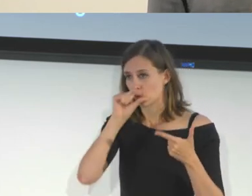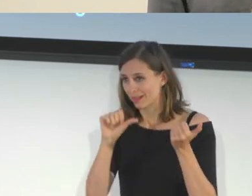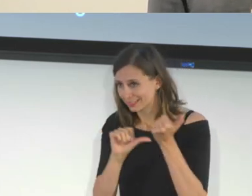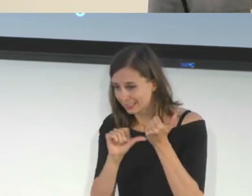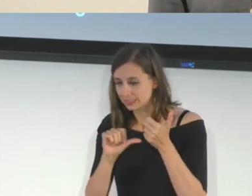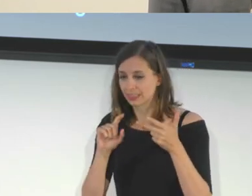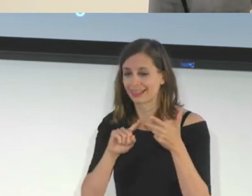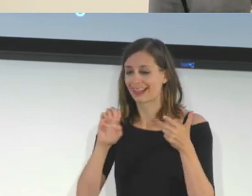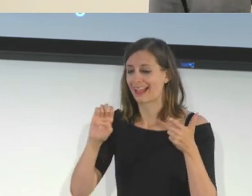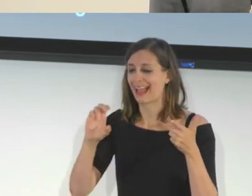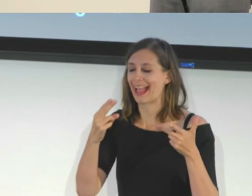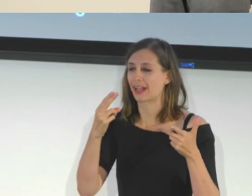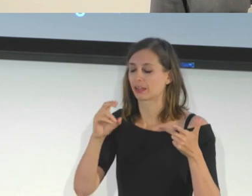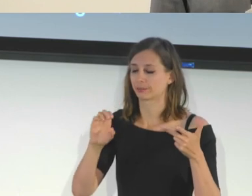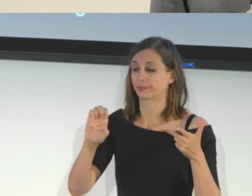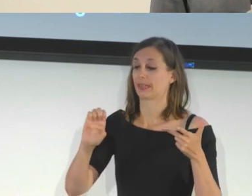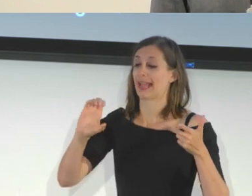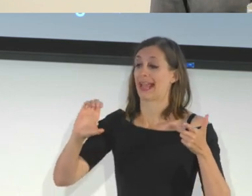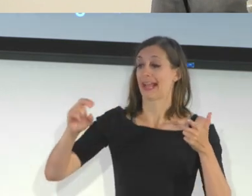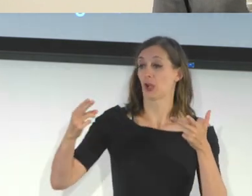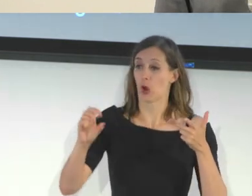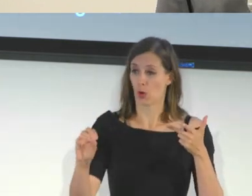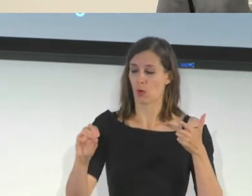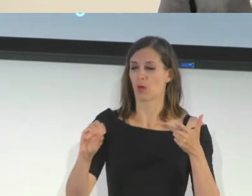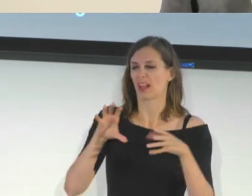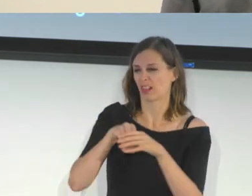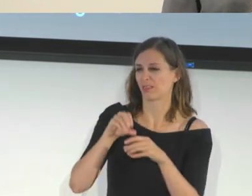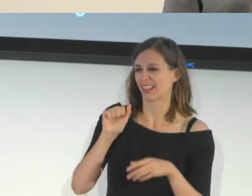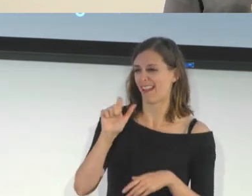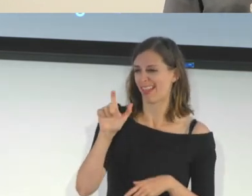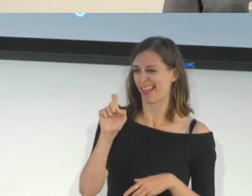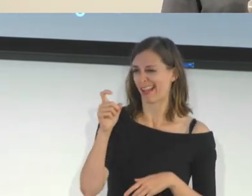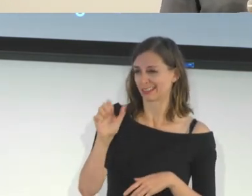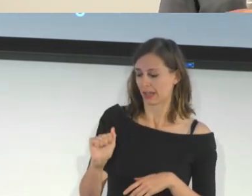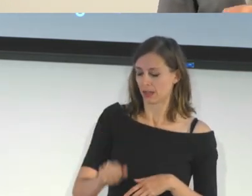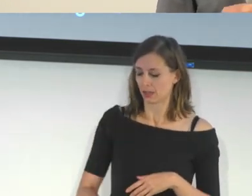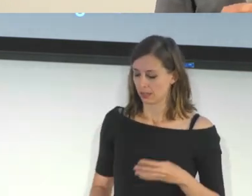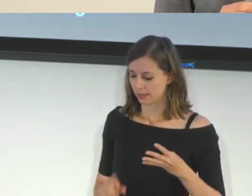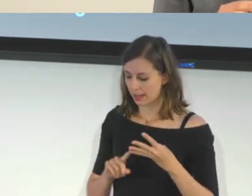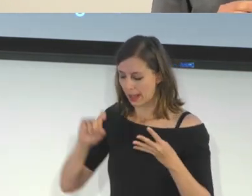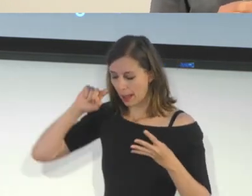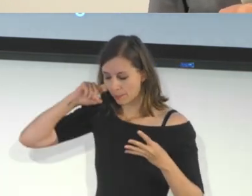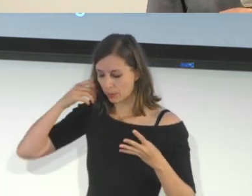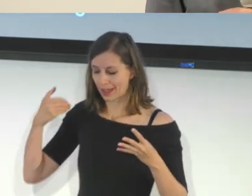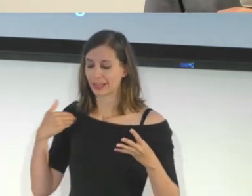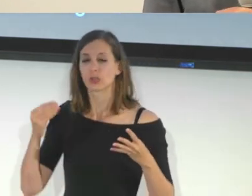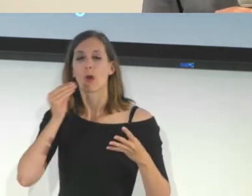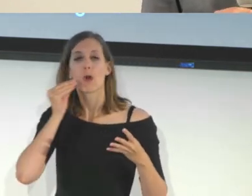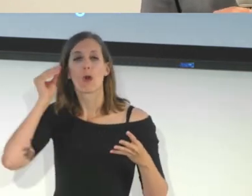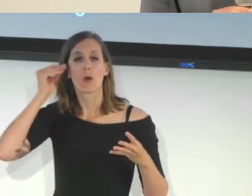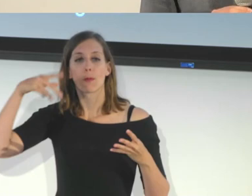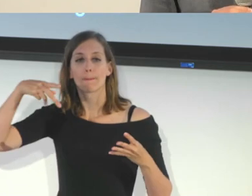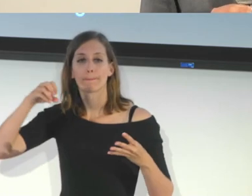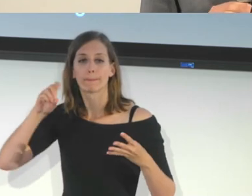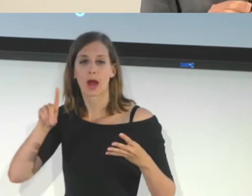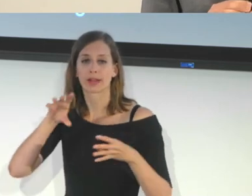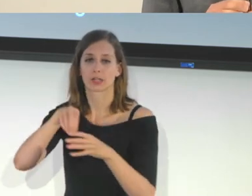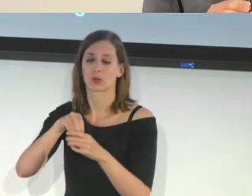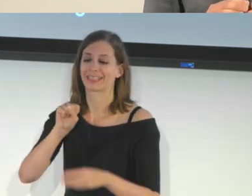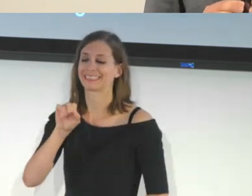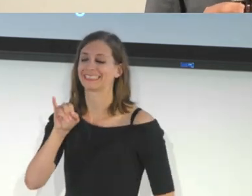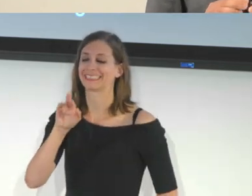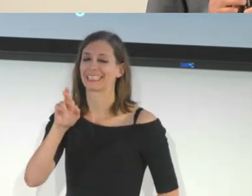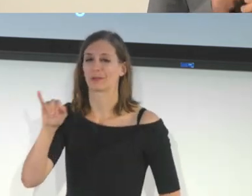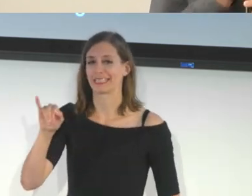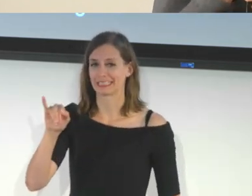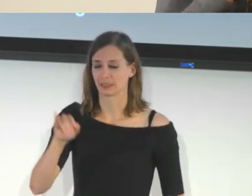Echo speakers, which incorporate Alexa. And then Apple also has the HomePod speakers that incorporate Siri. And so